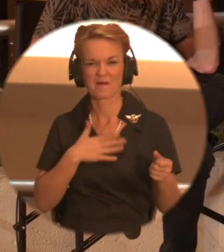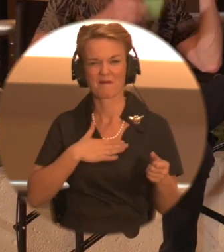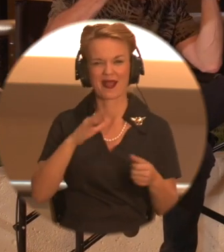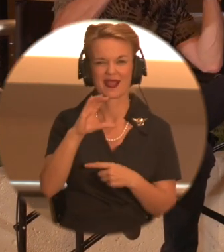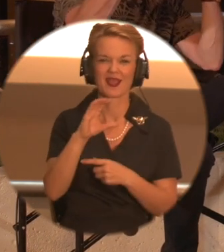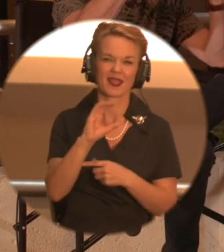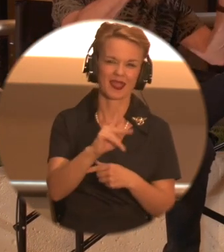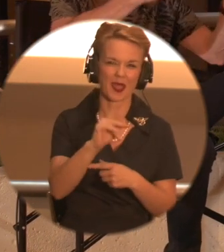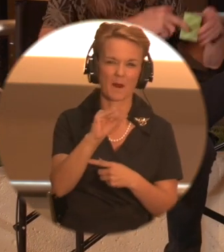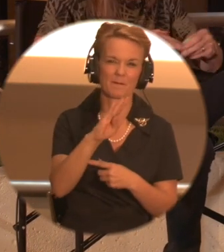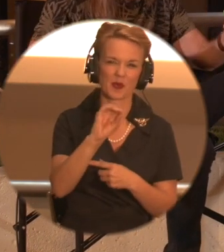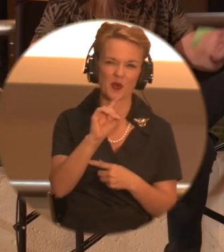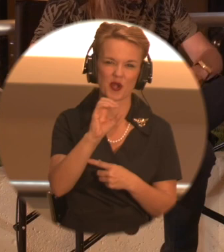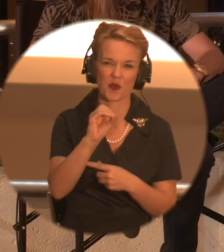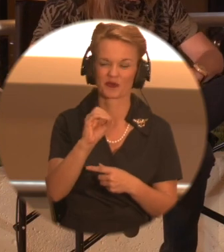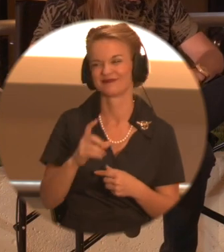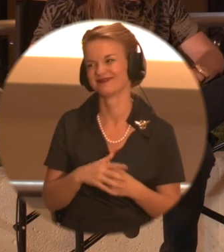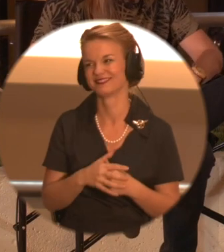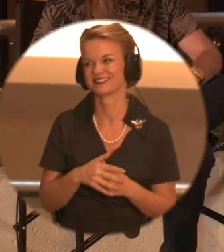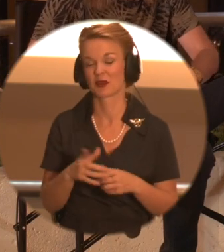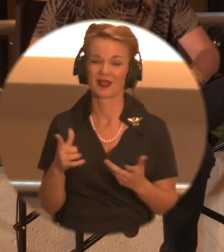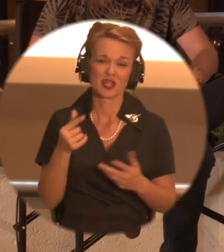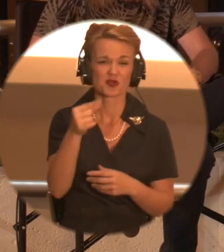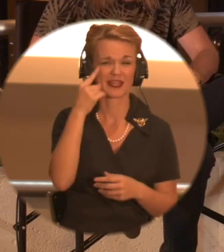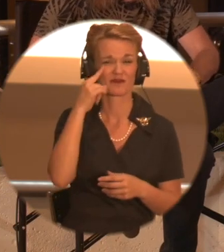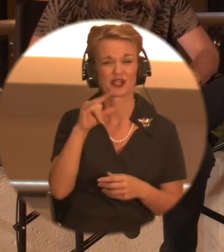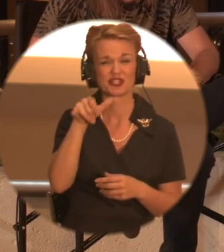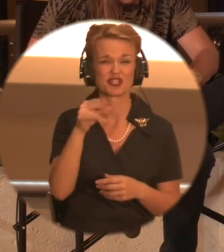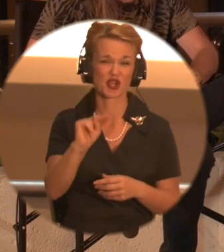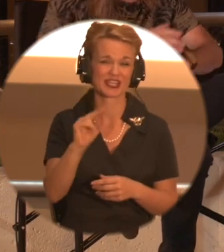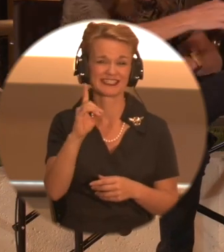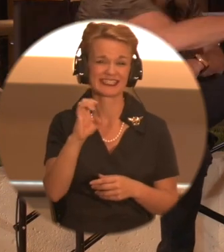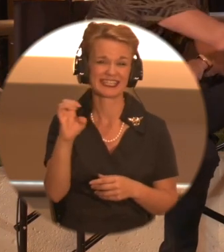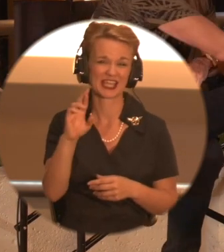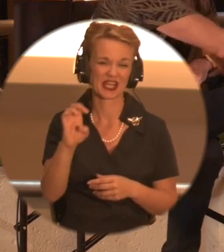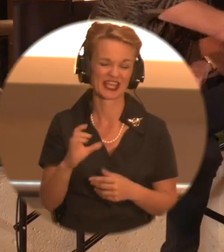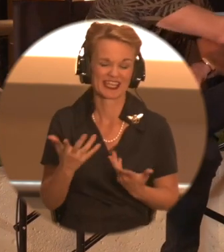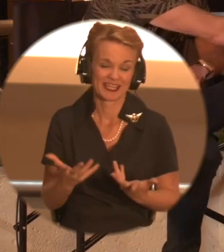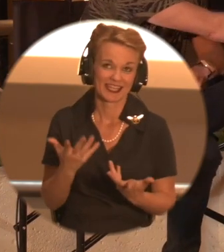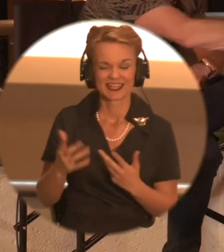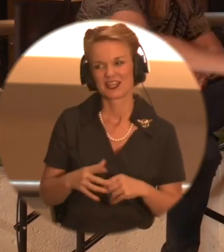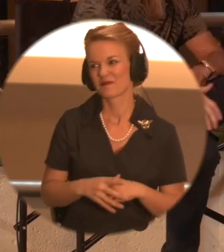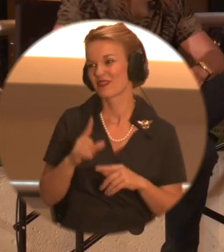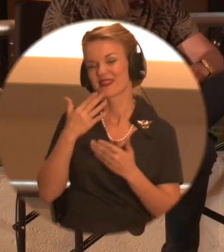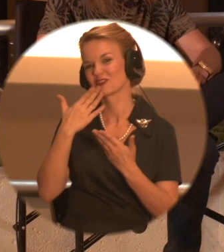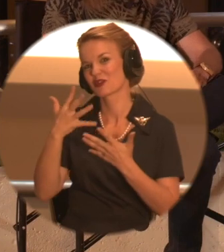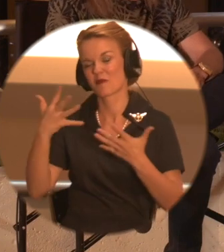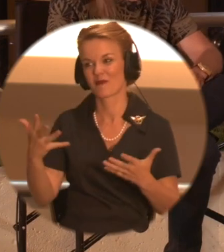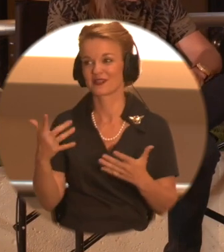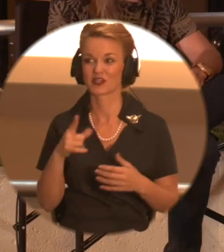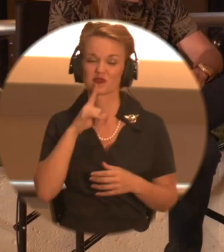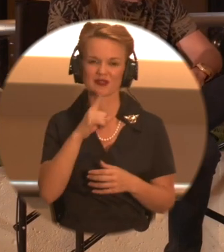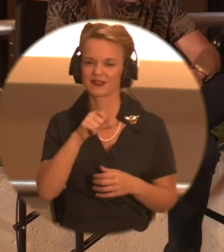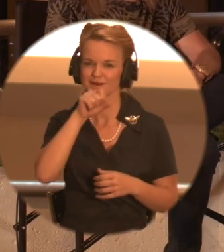Yeah. That's fine. Sorry. is John Deere, but that's fine. Green for John Deere. It's fine. Yeah. Well, Steve, I want to thank you so much for that. I love this. appreciate it. Me